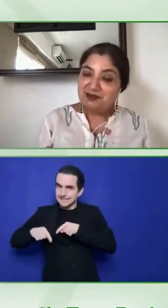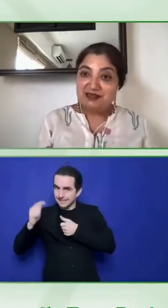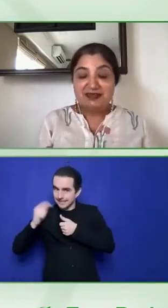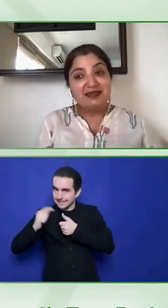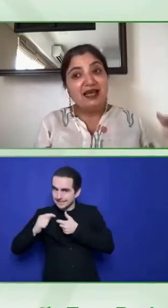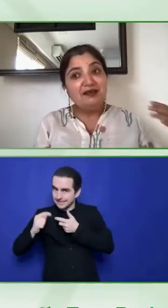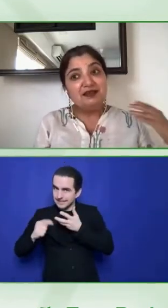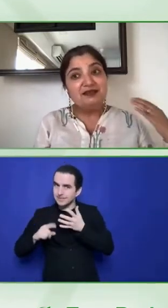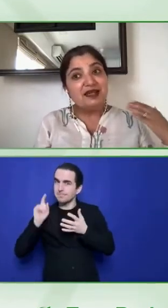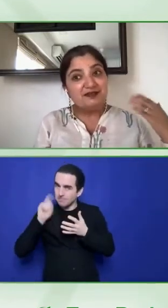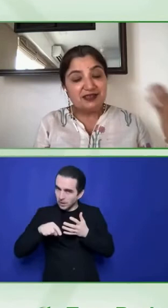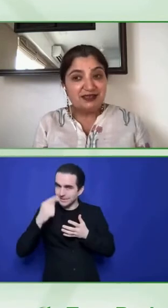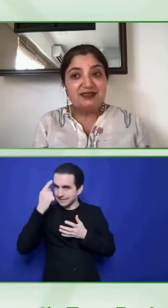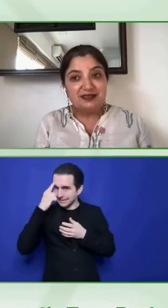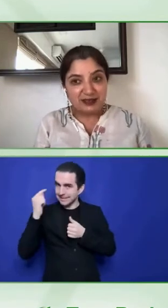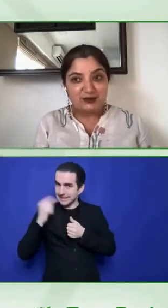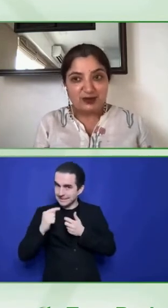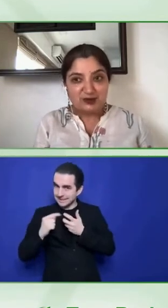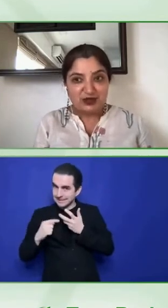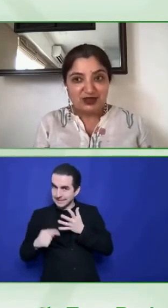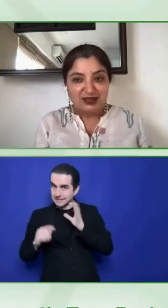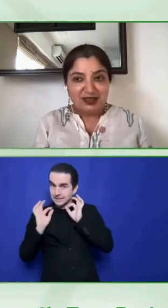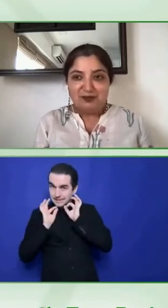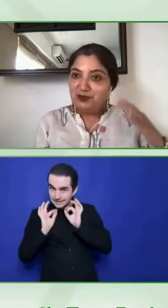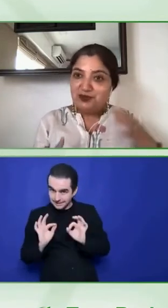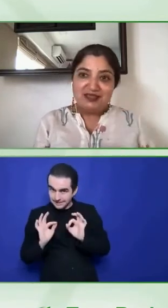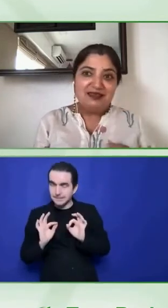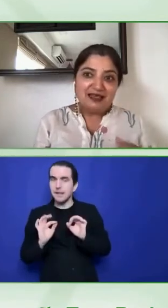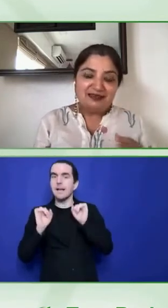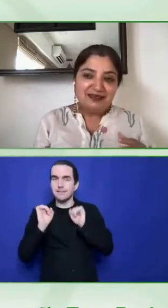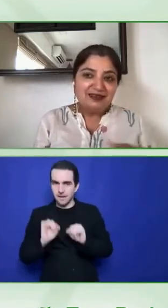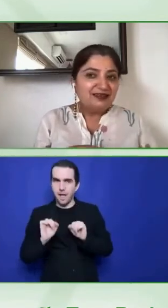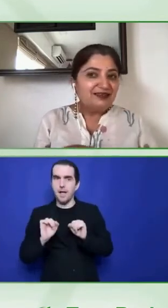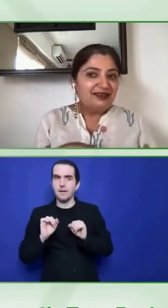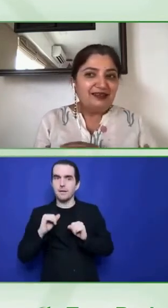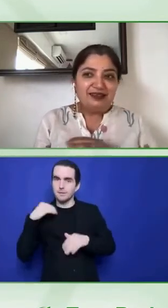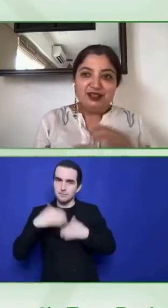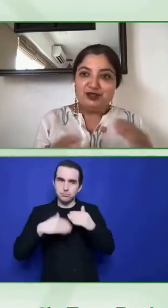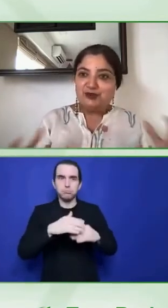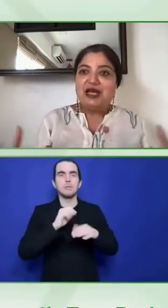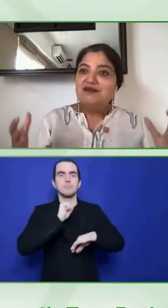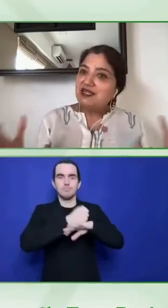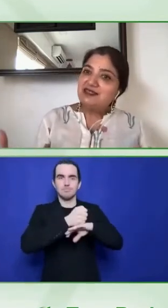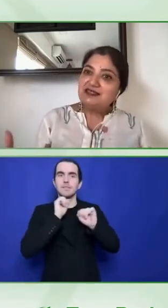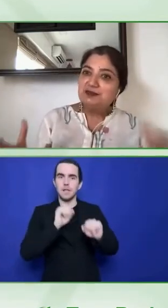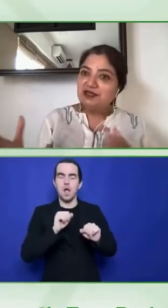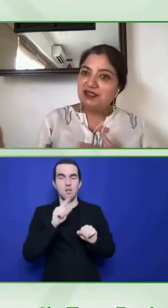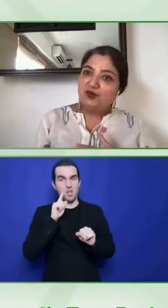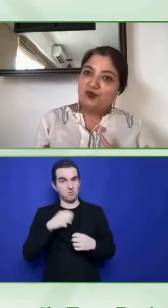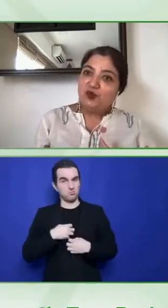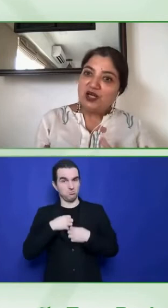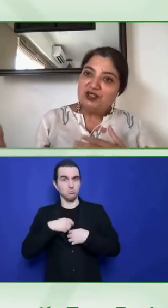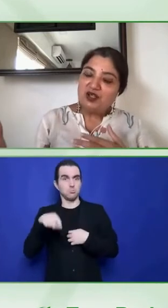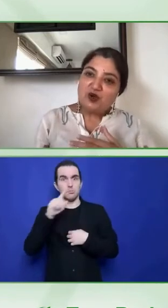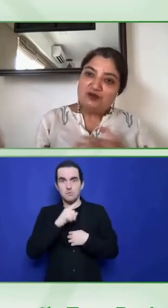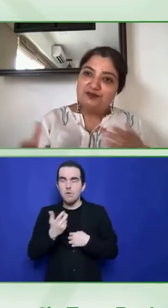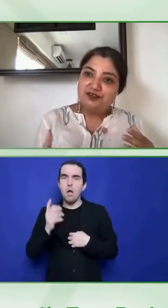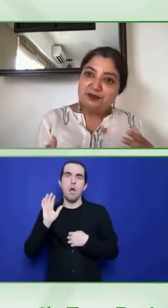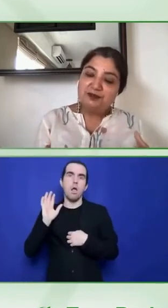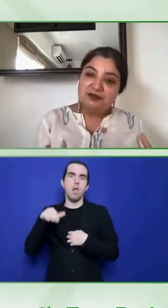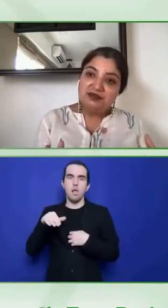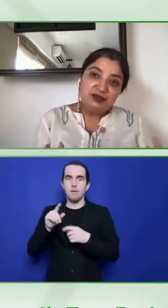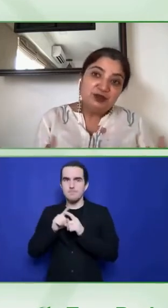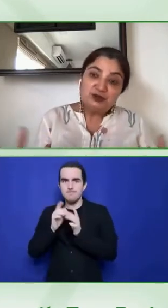to accessibility. They have a diversity and inclusion vision, but within that, they don't have accessibility or one